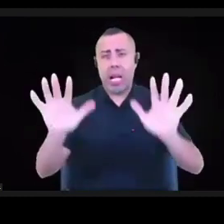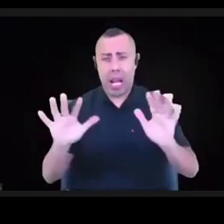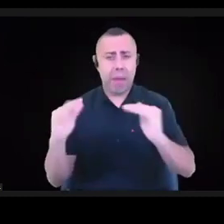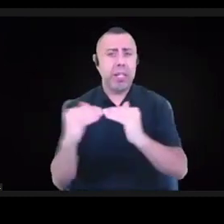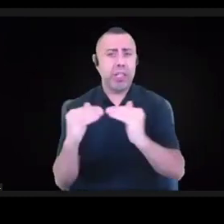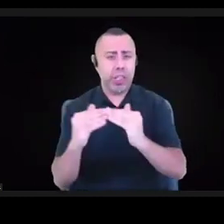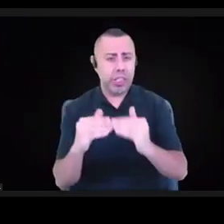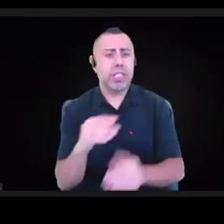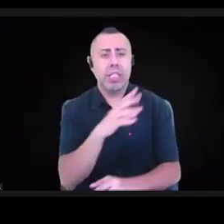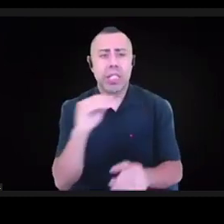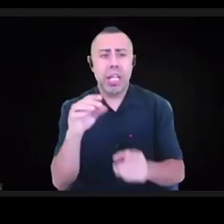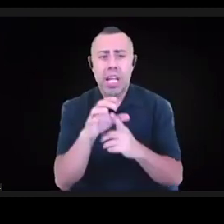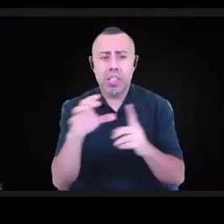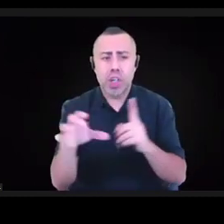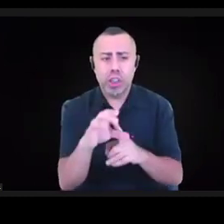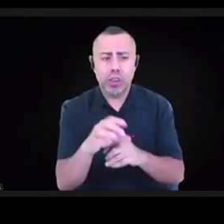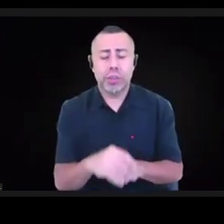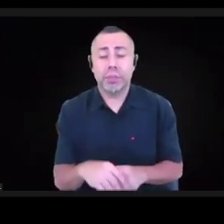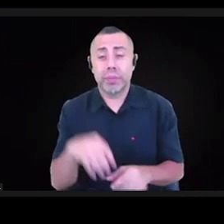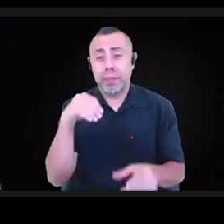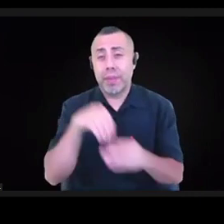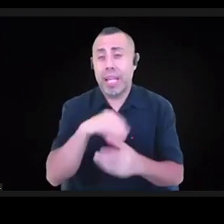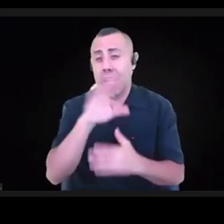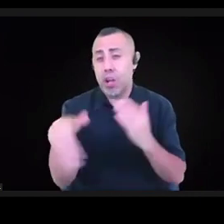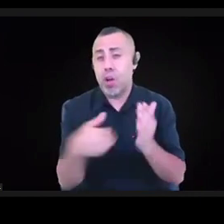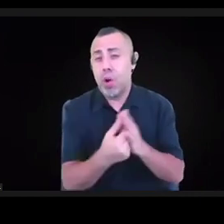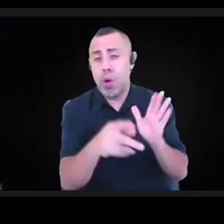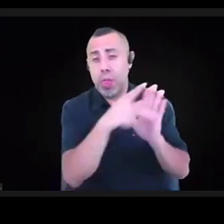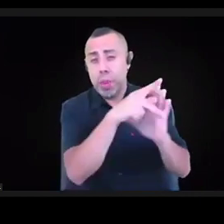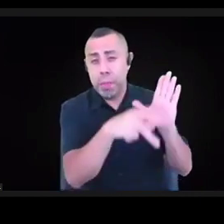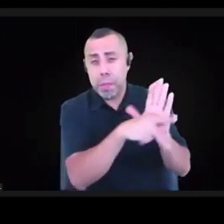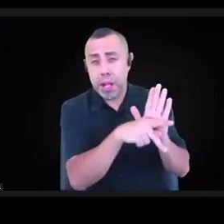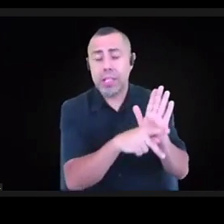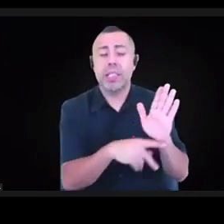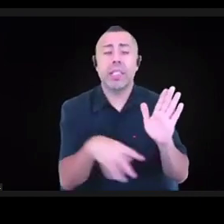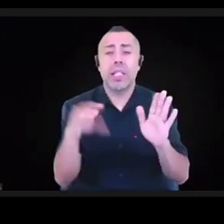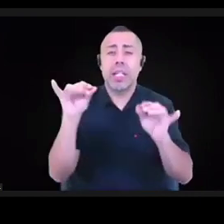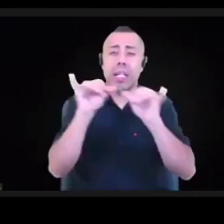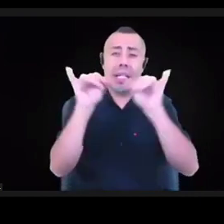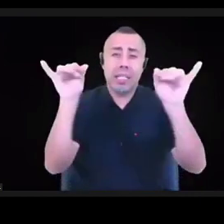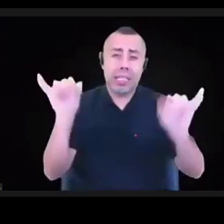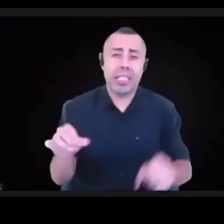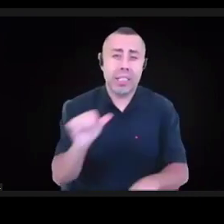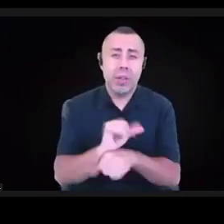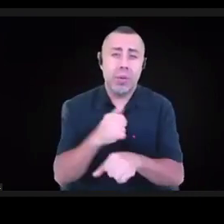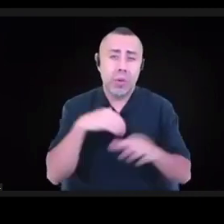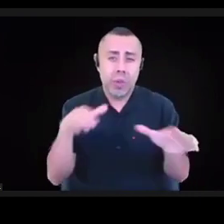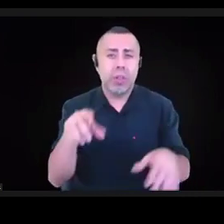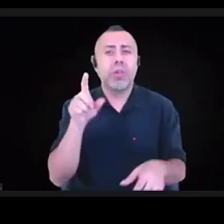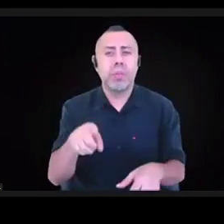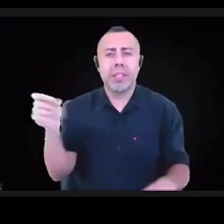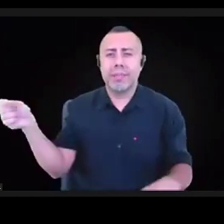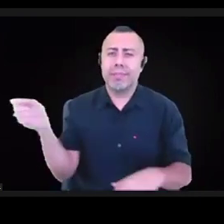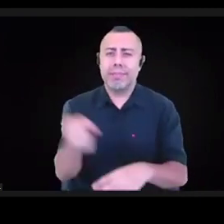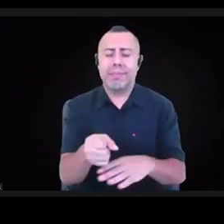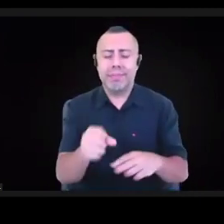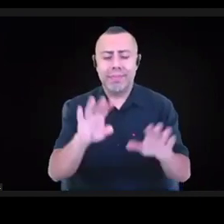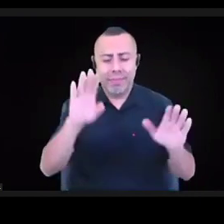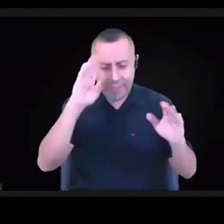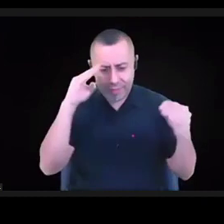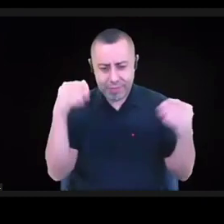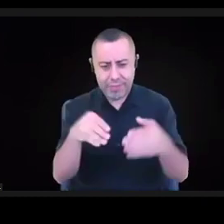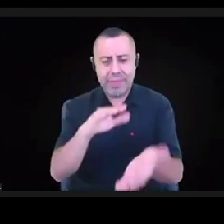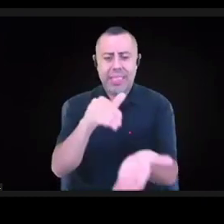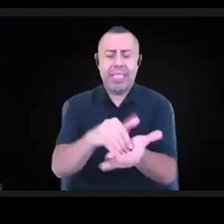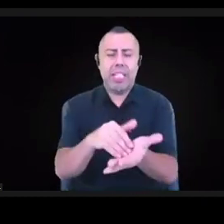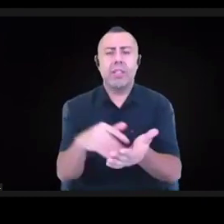all of the policy and systems change work that we want to do, we have to center BIPOC communities, and we have to have them at the table to design the interventions.